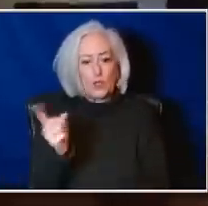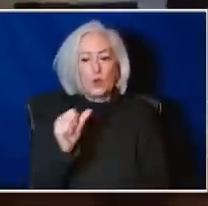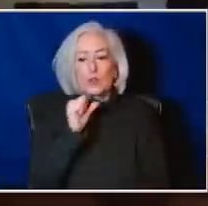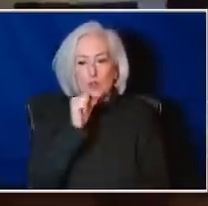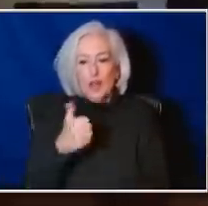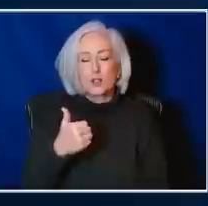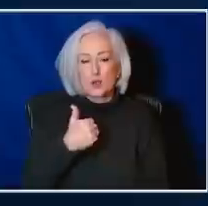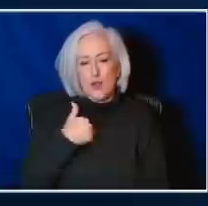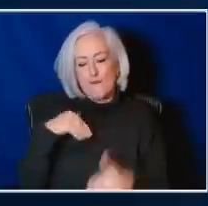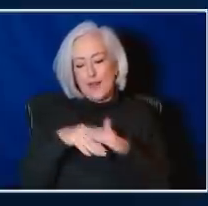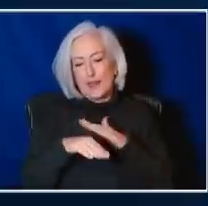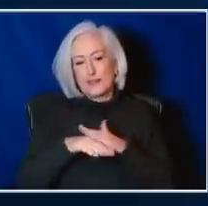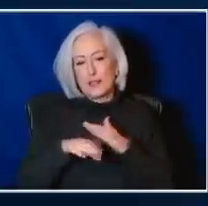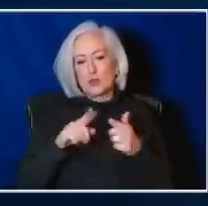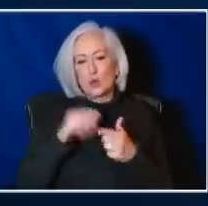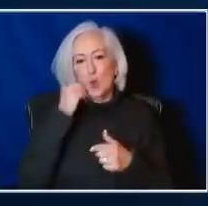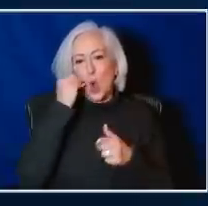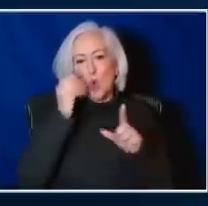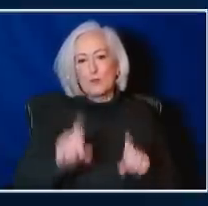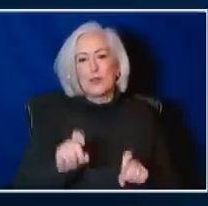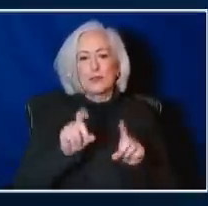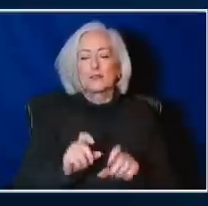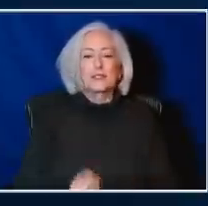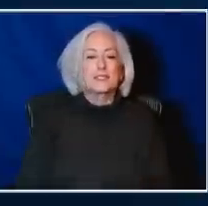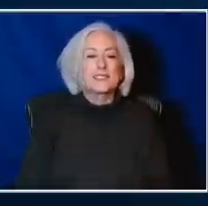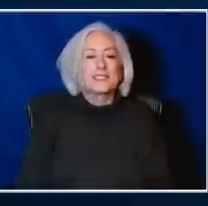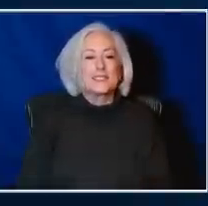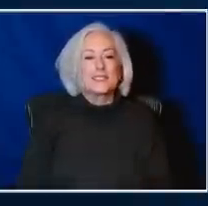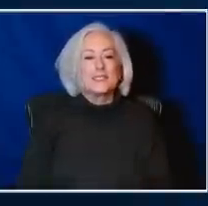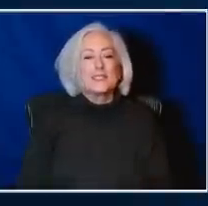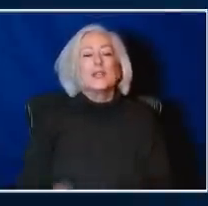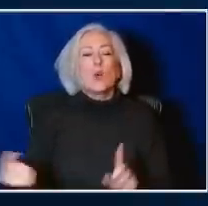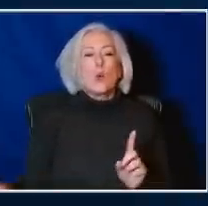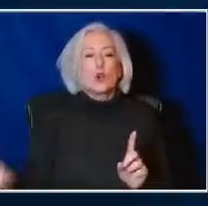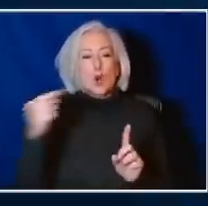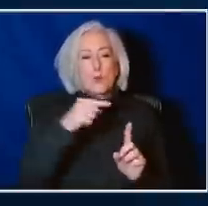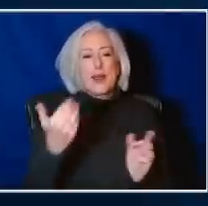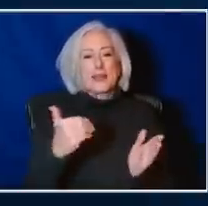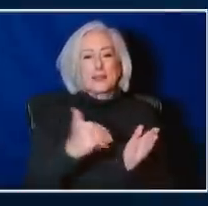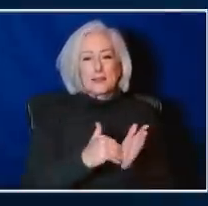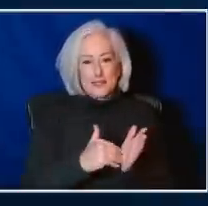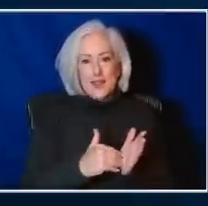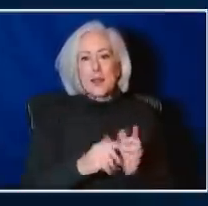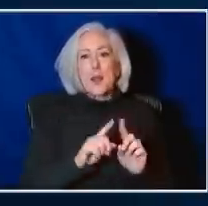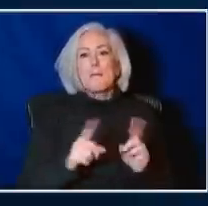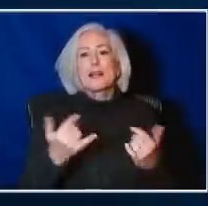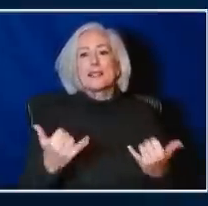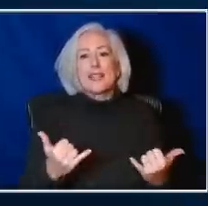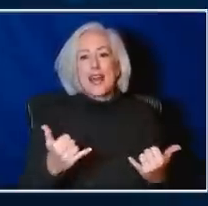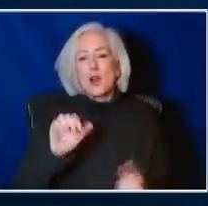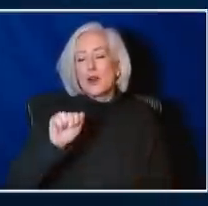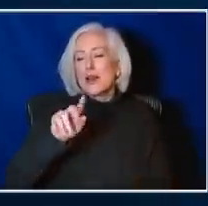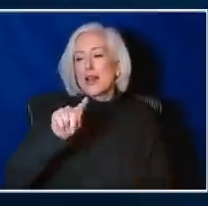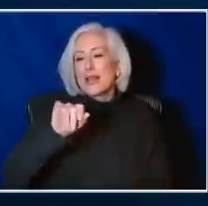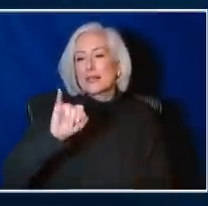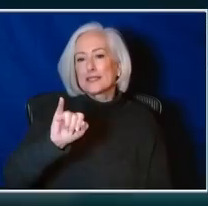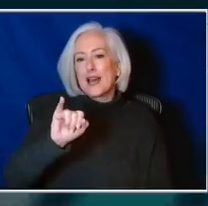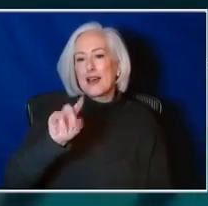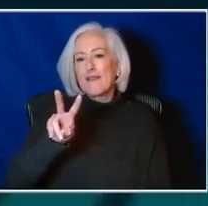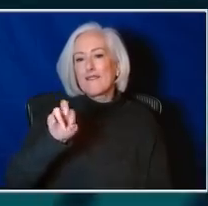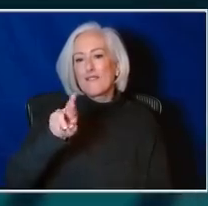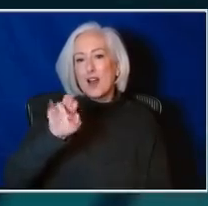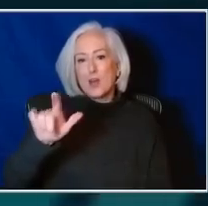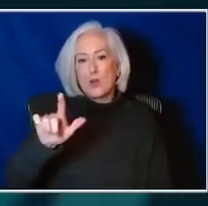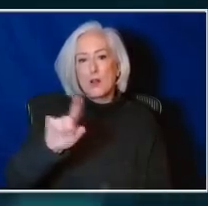that. We're to return to these themes in just a moment. And I want to talk some more about the antivirals and the importance of those. But I want to now turn to